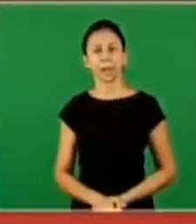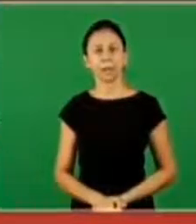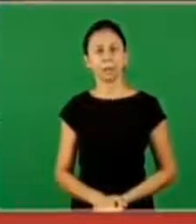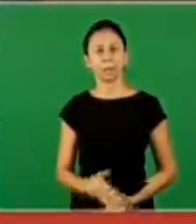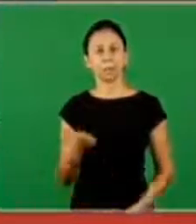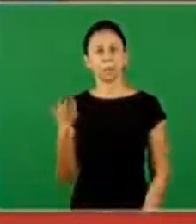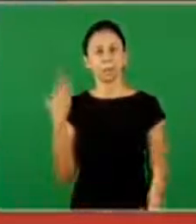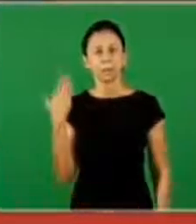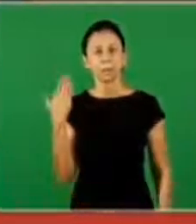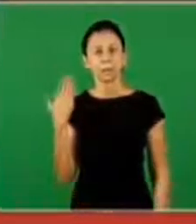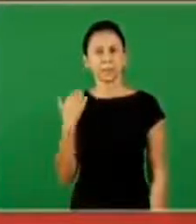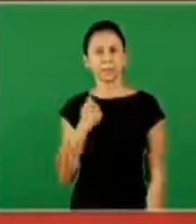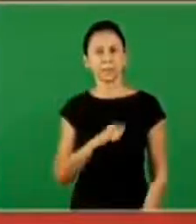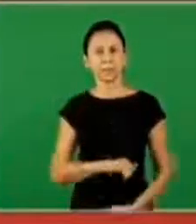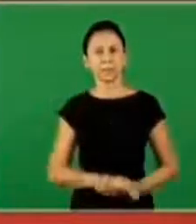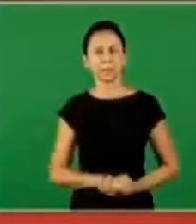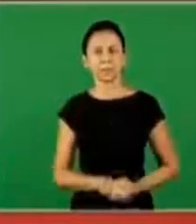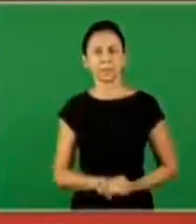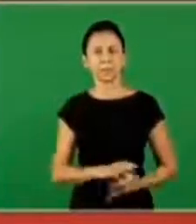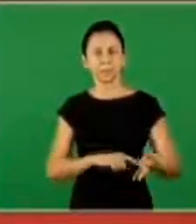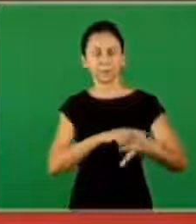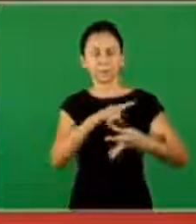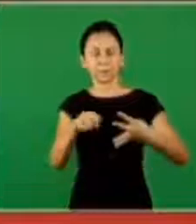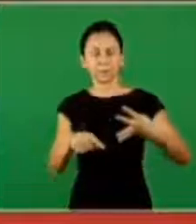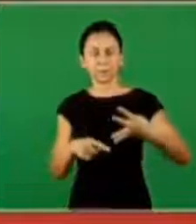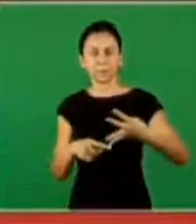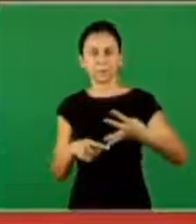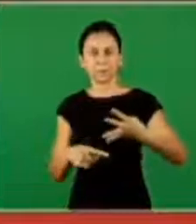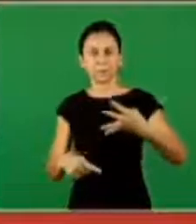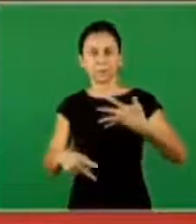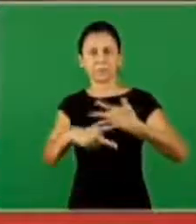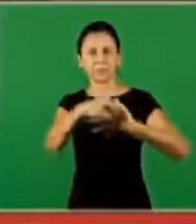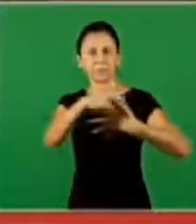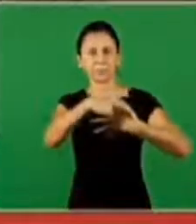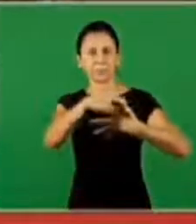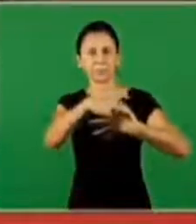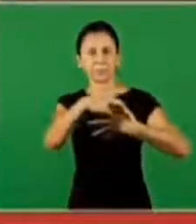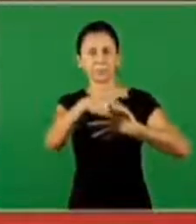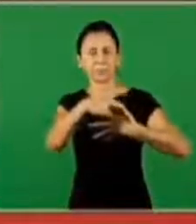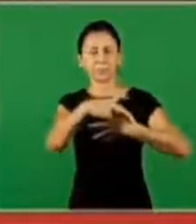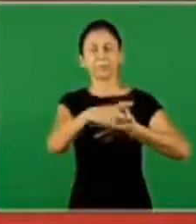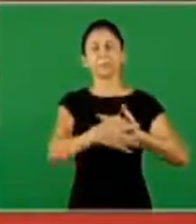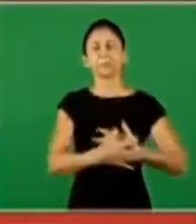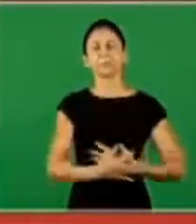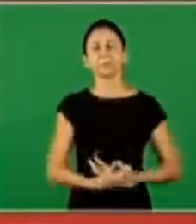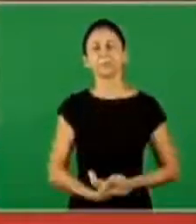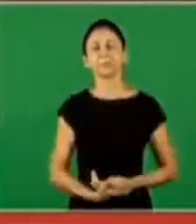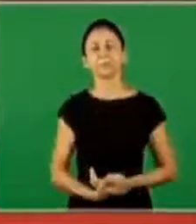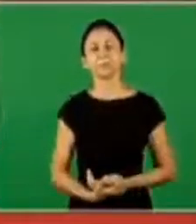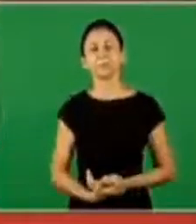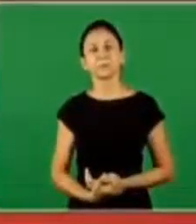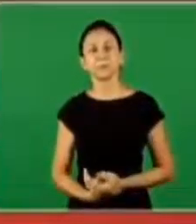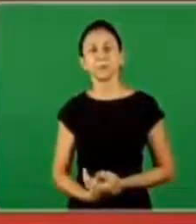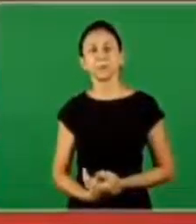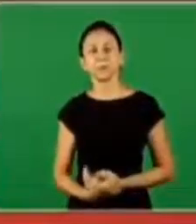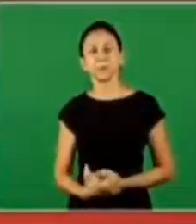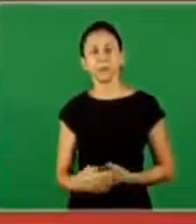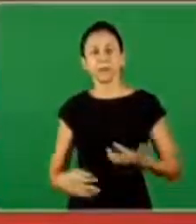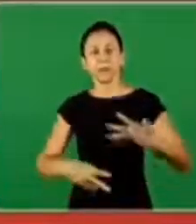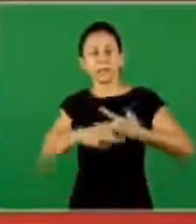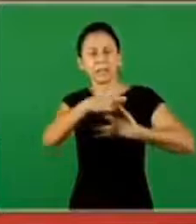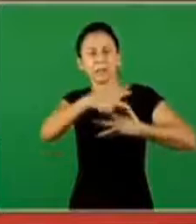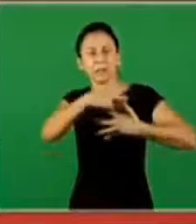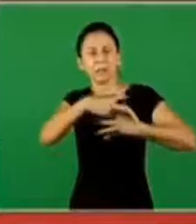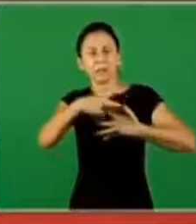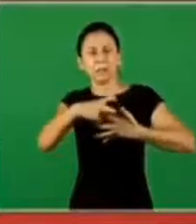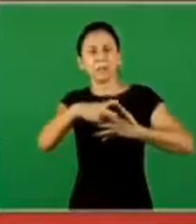when John so now take the fourth and fifth measure everybody knows about the fifth measure but the fifth measure was the